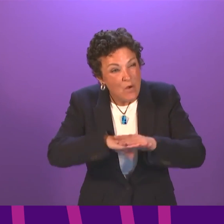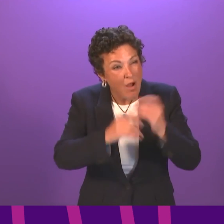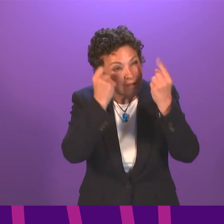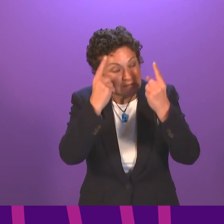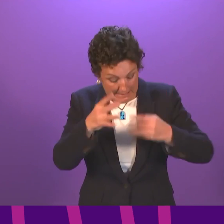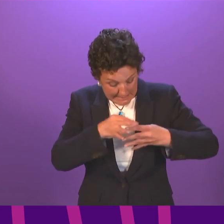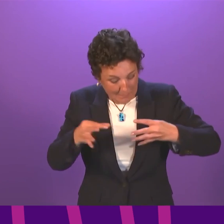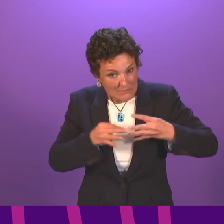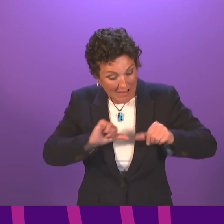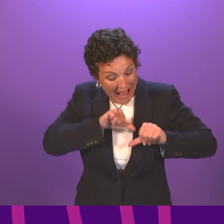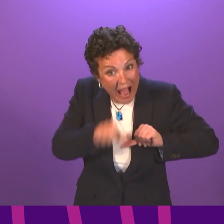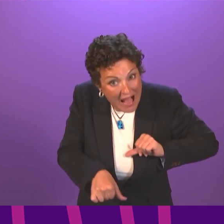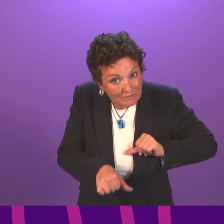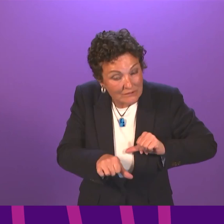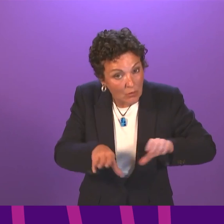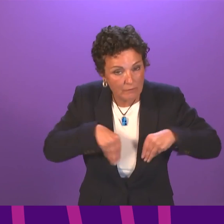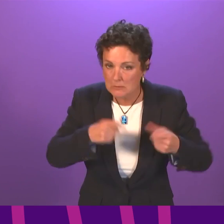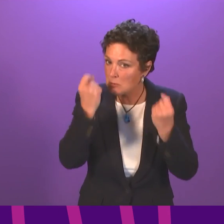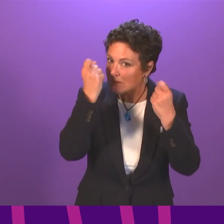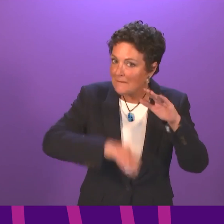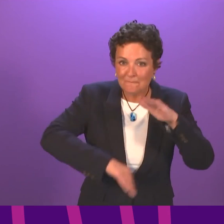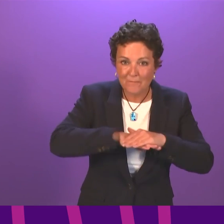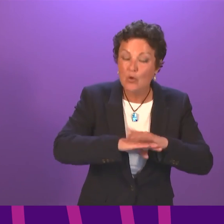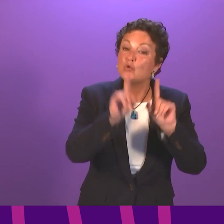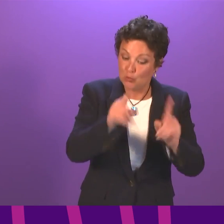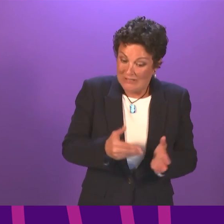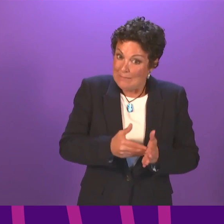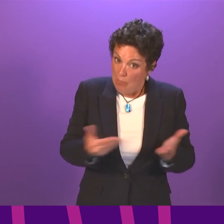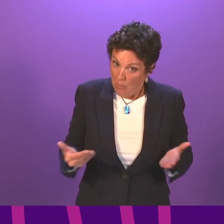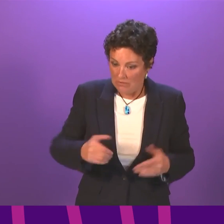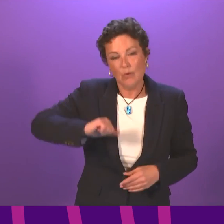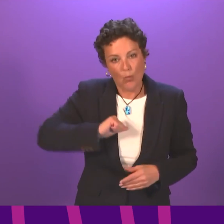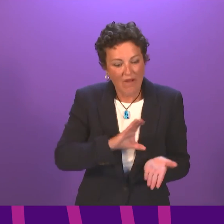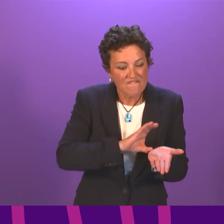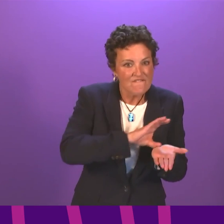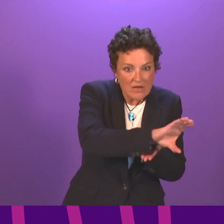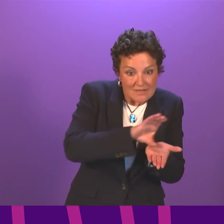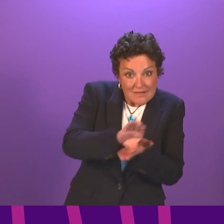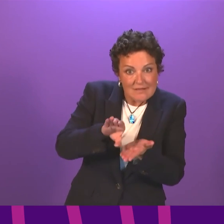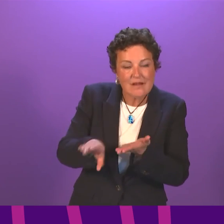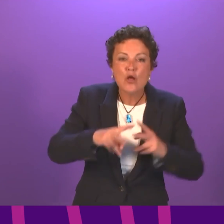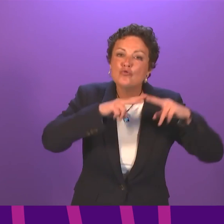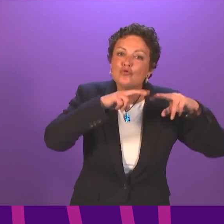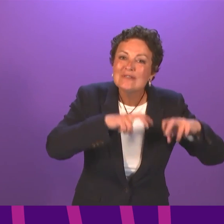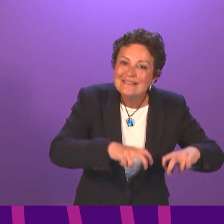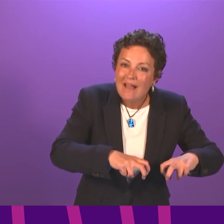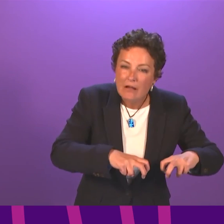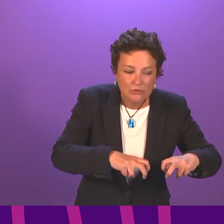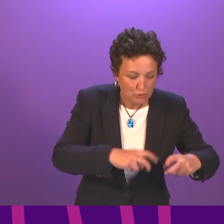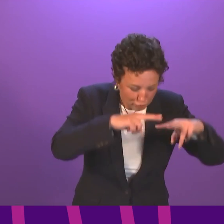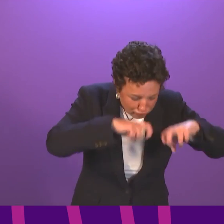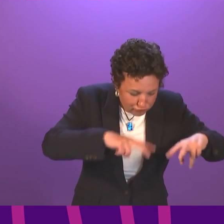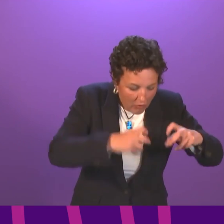symptoms. So what we are doing in Scotland is funding a number of research projects to develop that understanding. And then from that